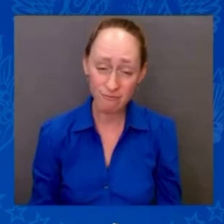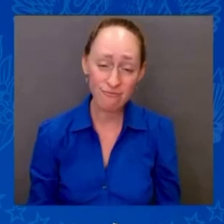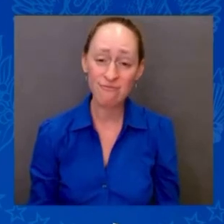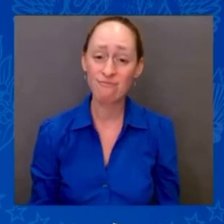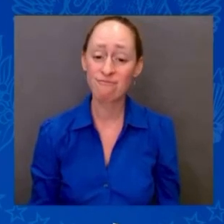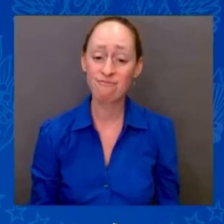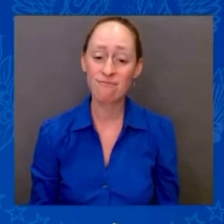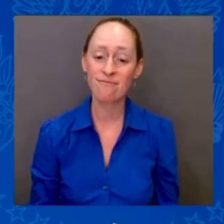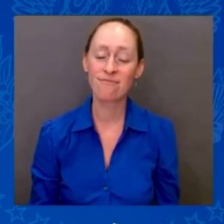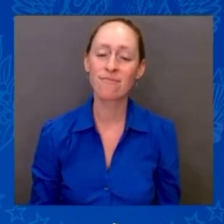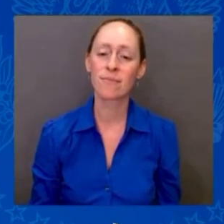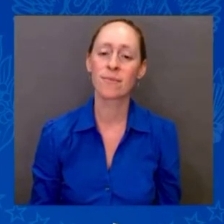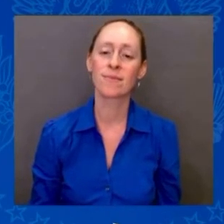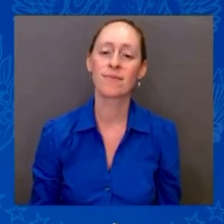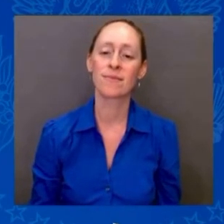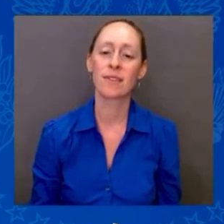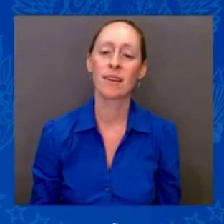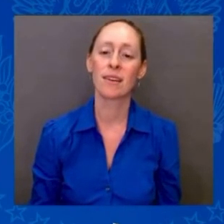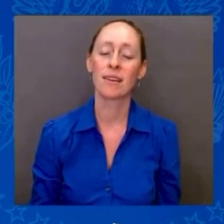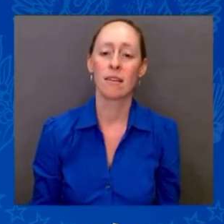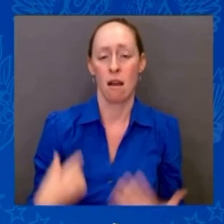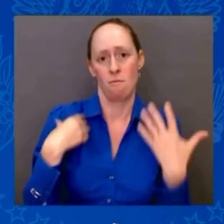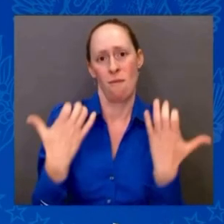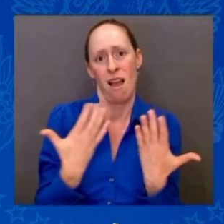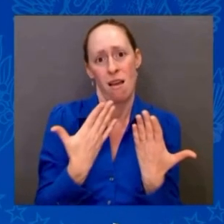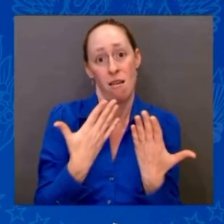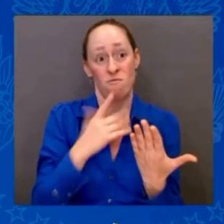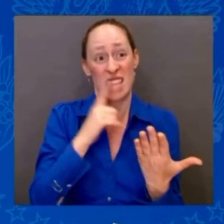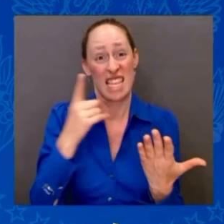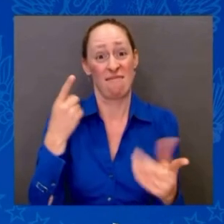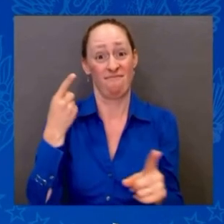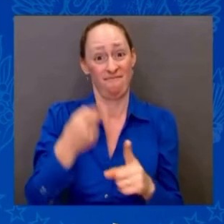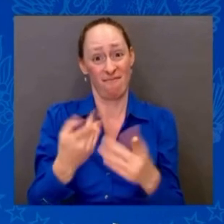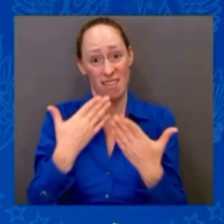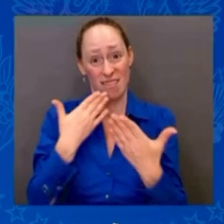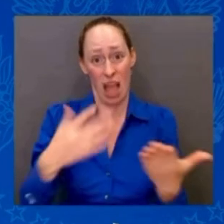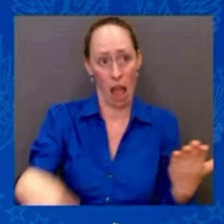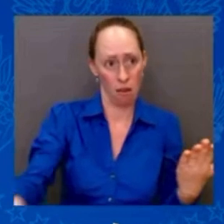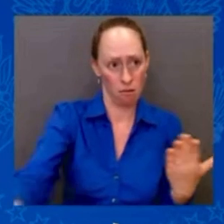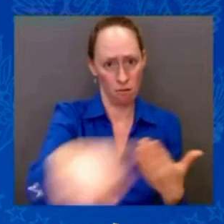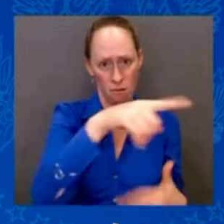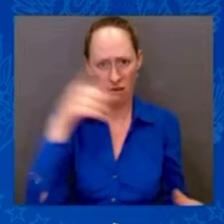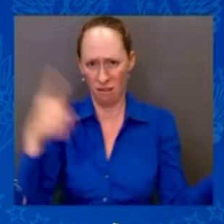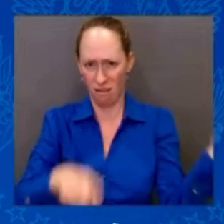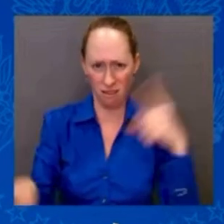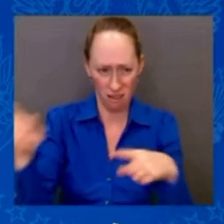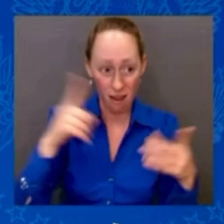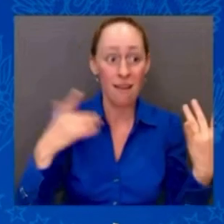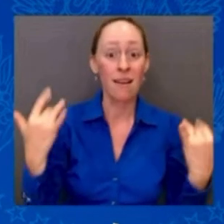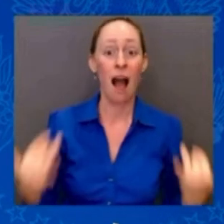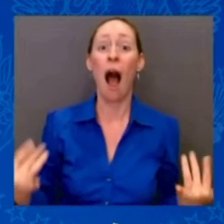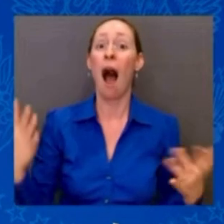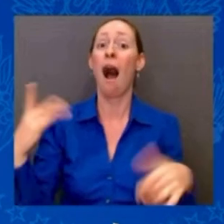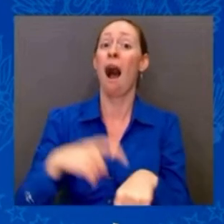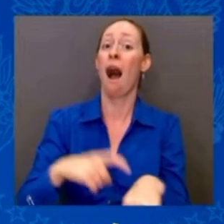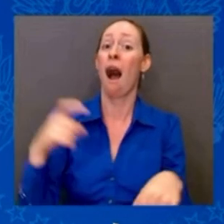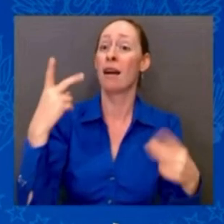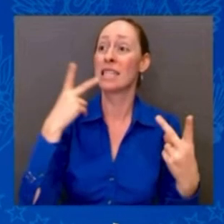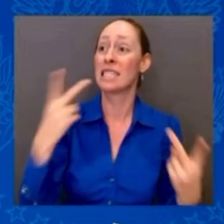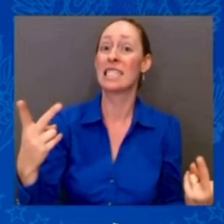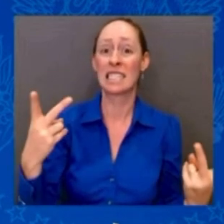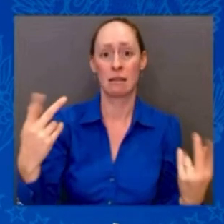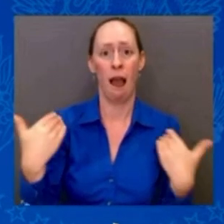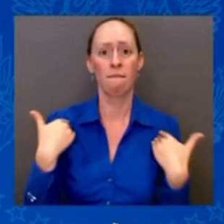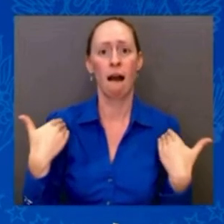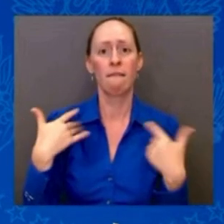...chains are operating smoothly again. With this agreement, they're being paid what they deserve, and goods are